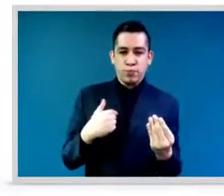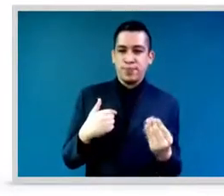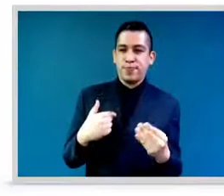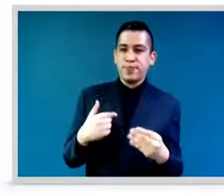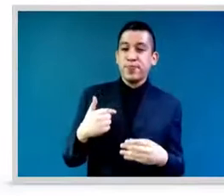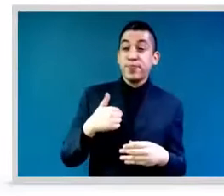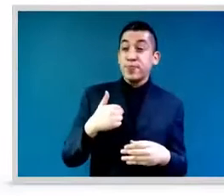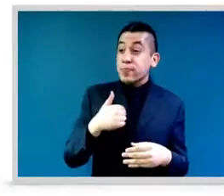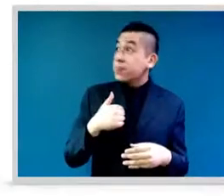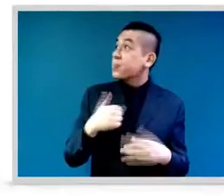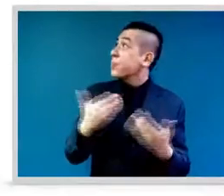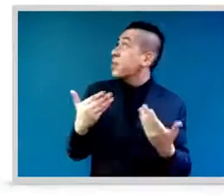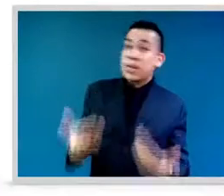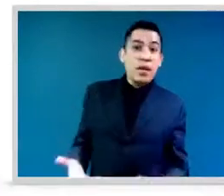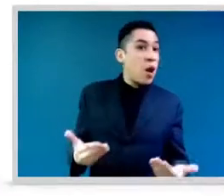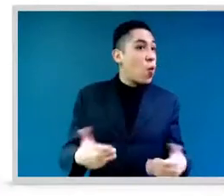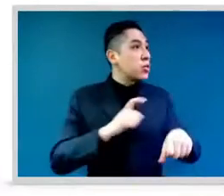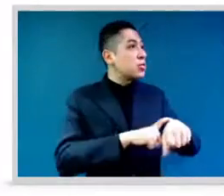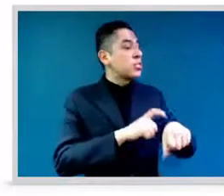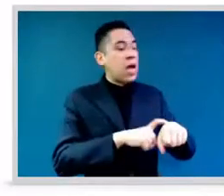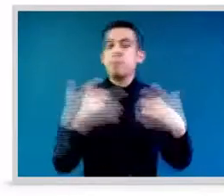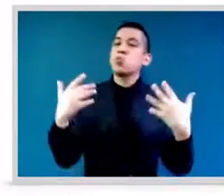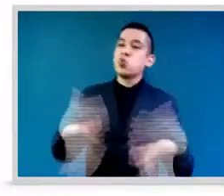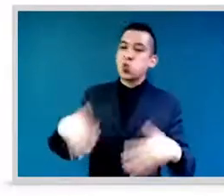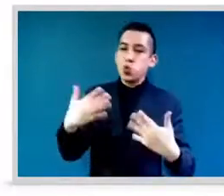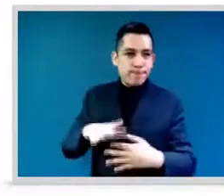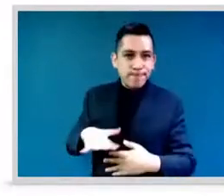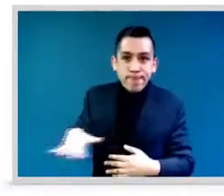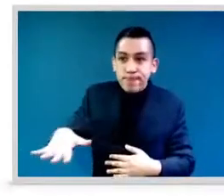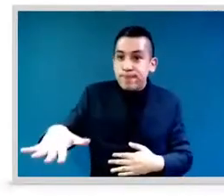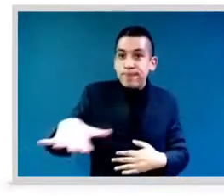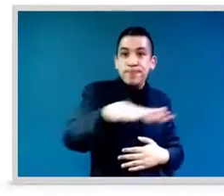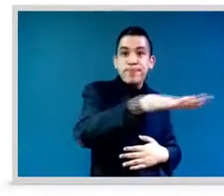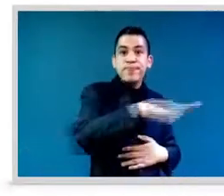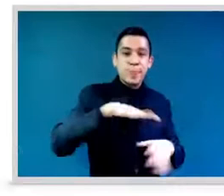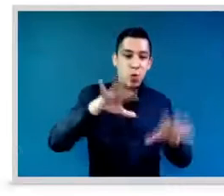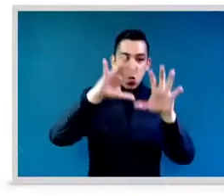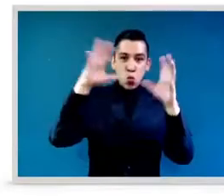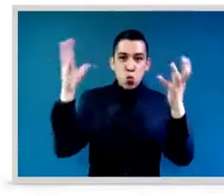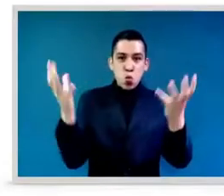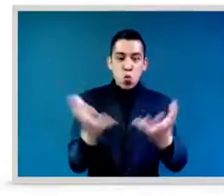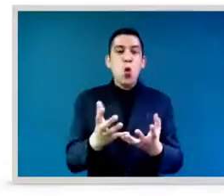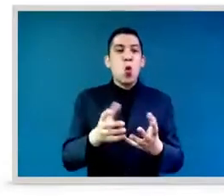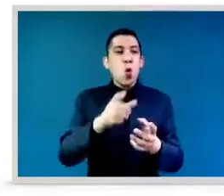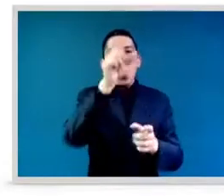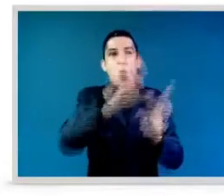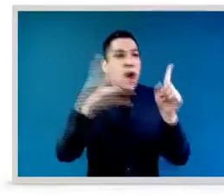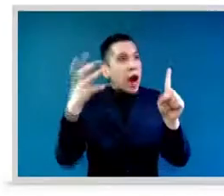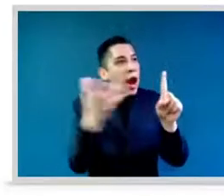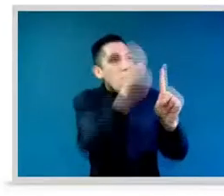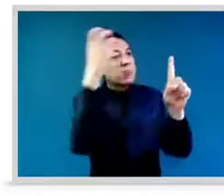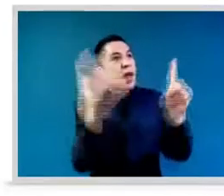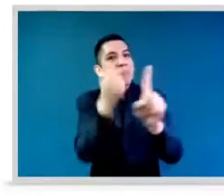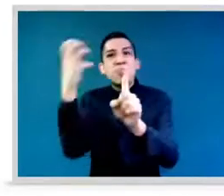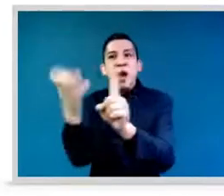And I hope to achieve as much as well. I am a sustainability activist, but that goes as well with sustainability